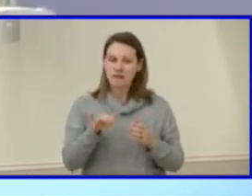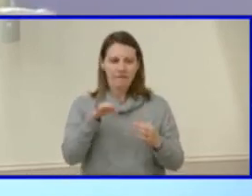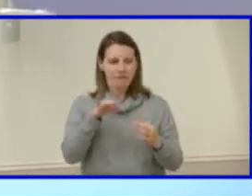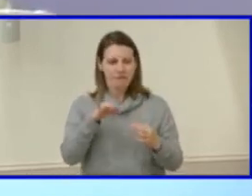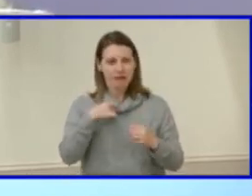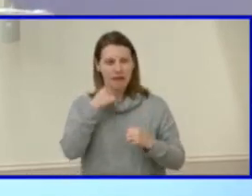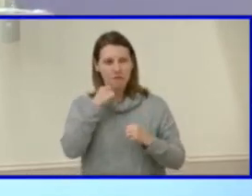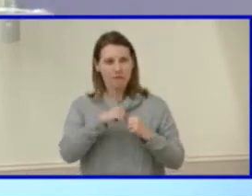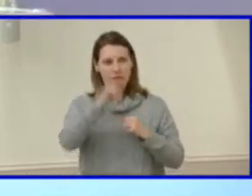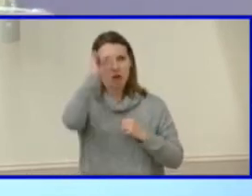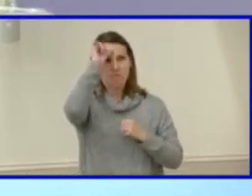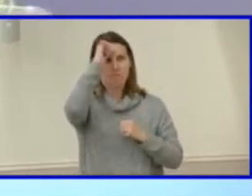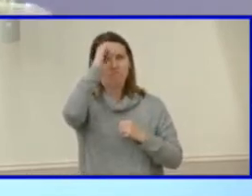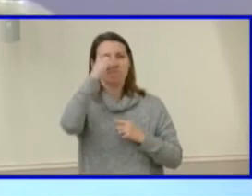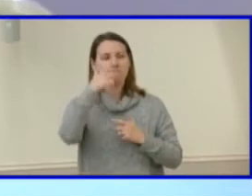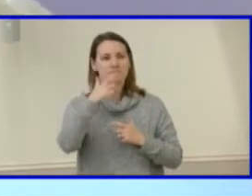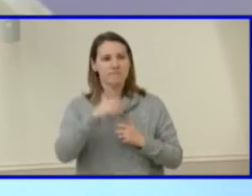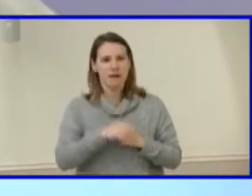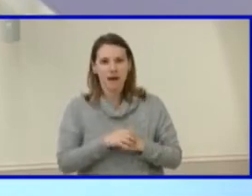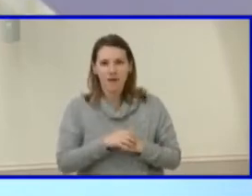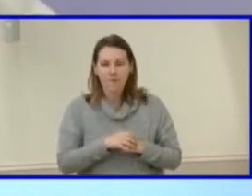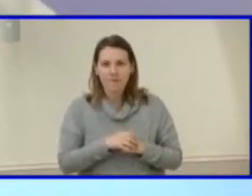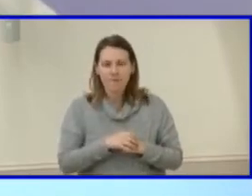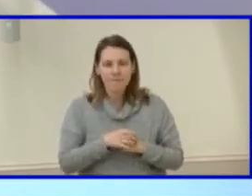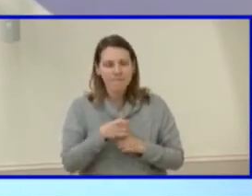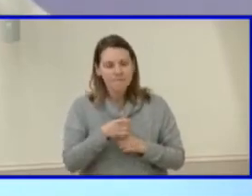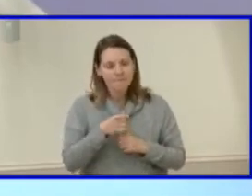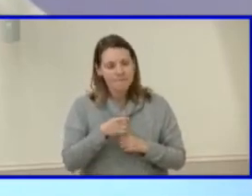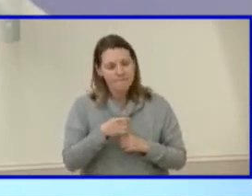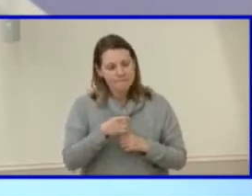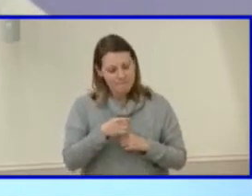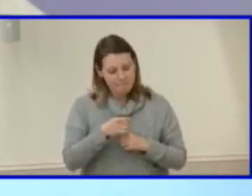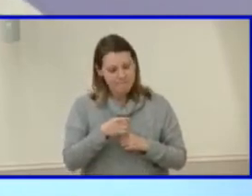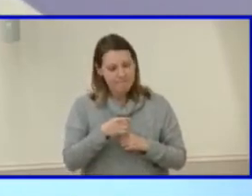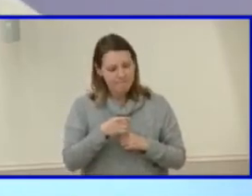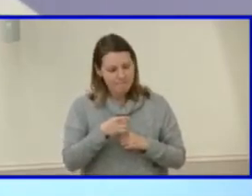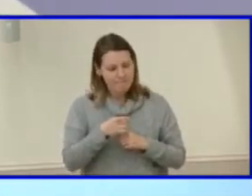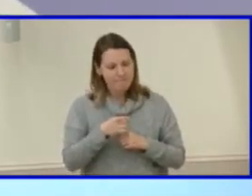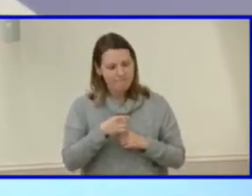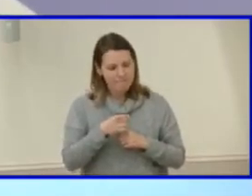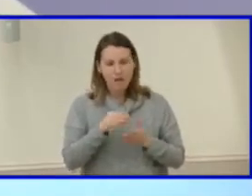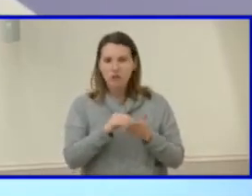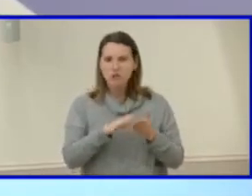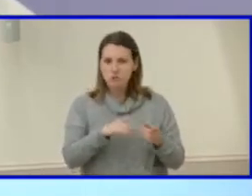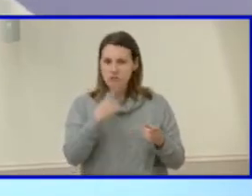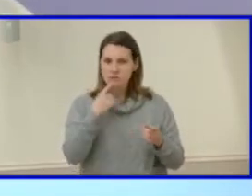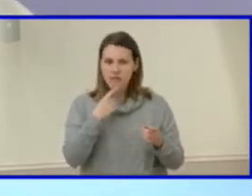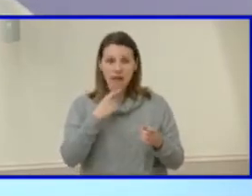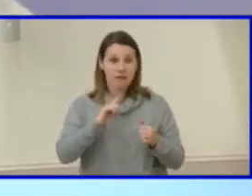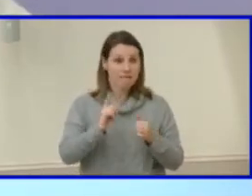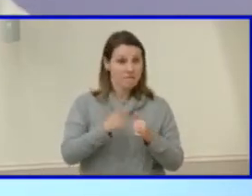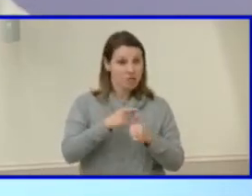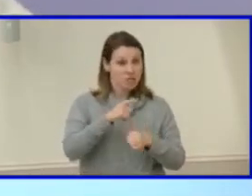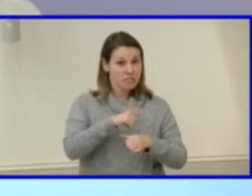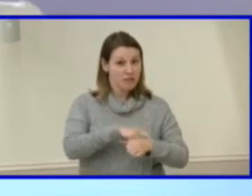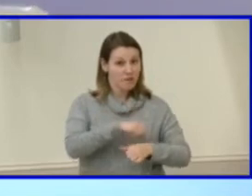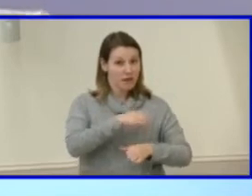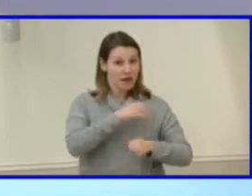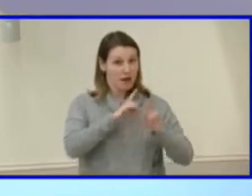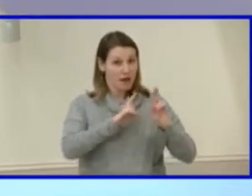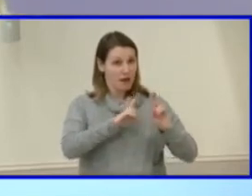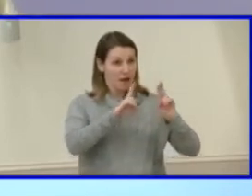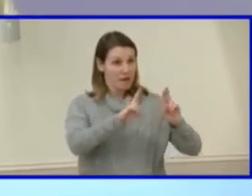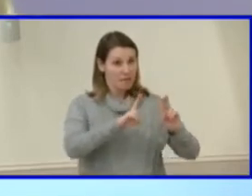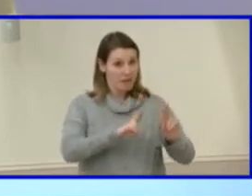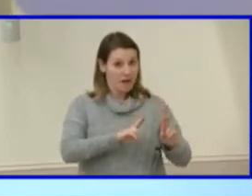remember and took away so much was that the students said when they initially applied, they felt like Maggie